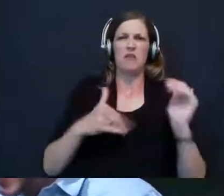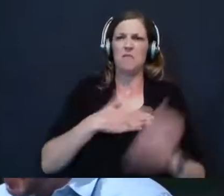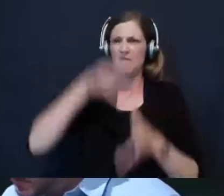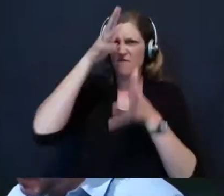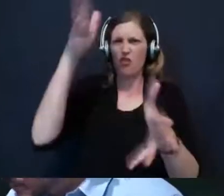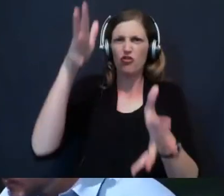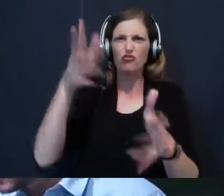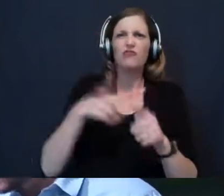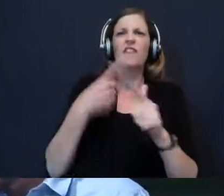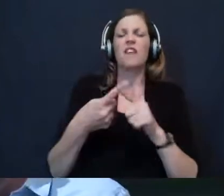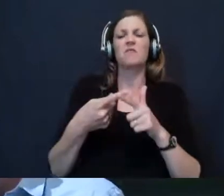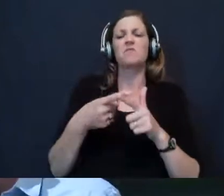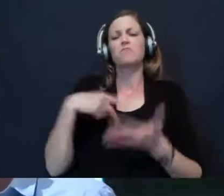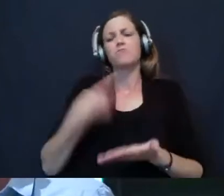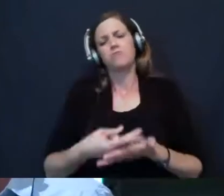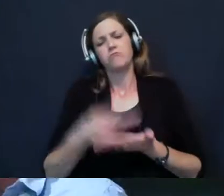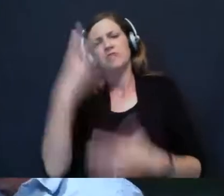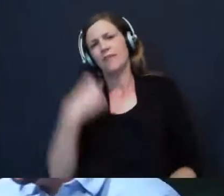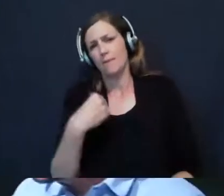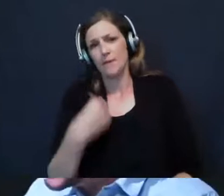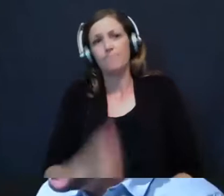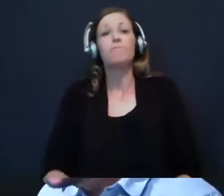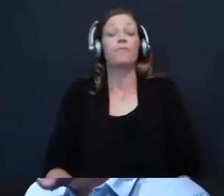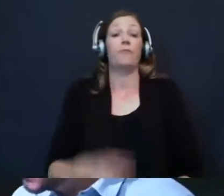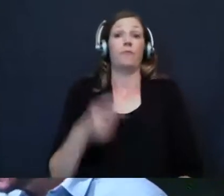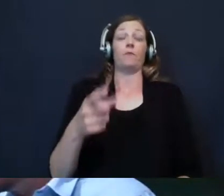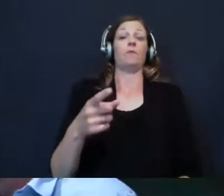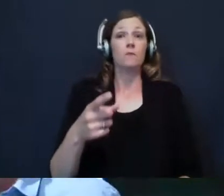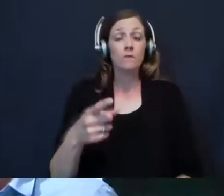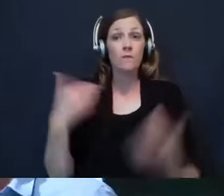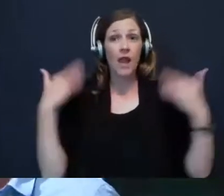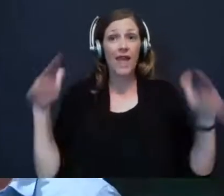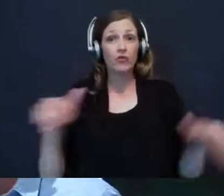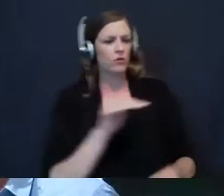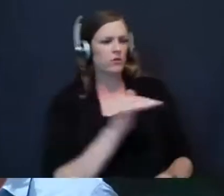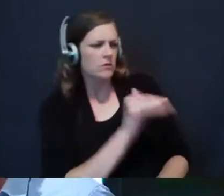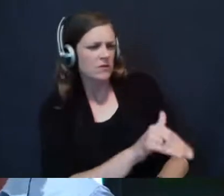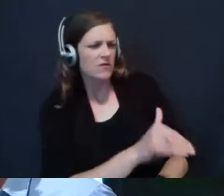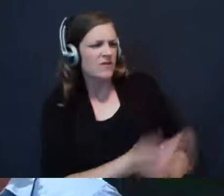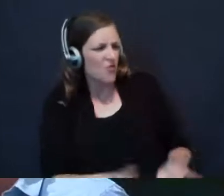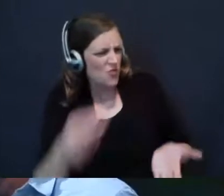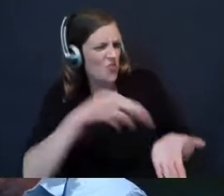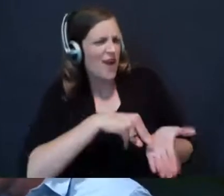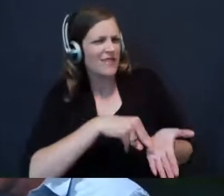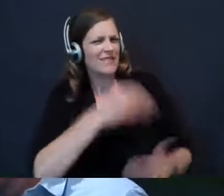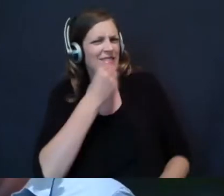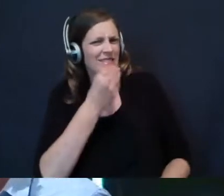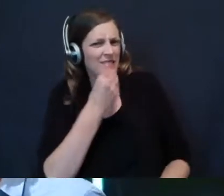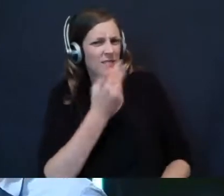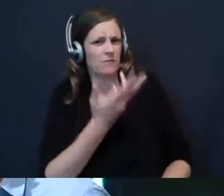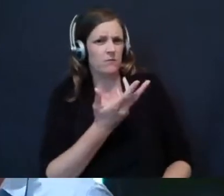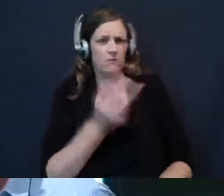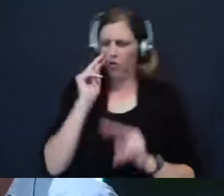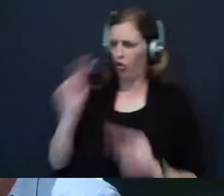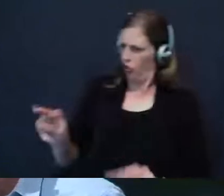he lay down and he slept under a broom tree. And behold, an angel touched him and said to him, Arise and eat. And he looked and behold,